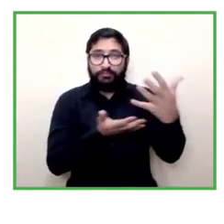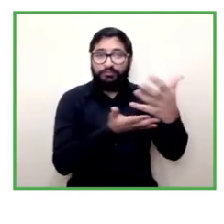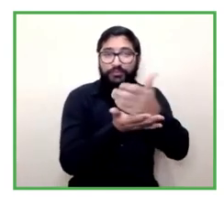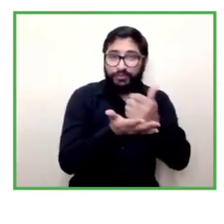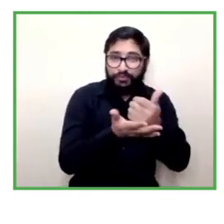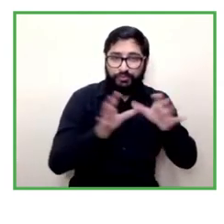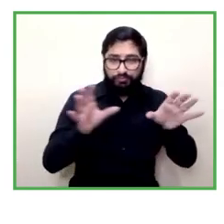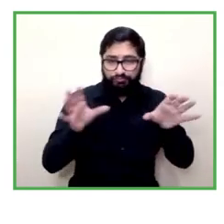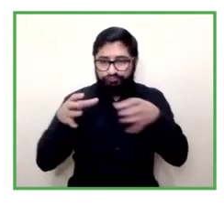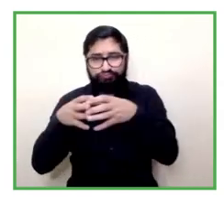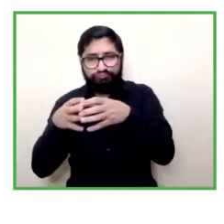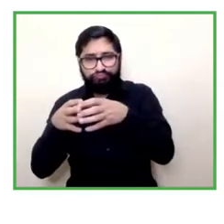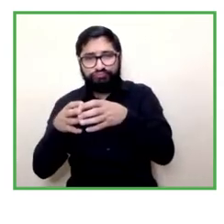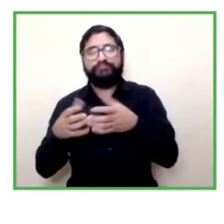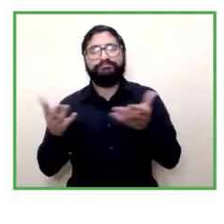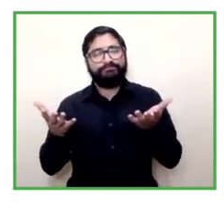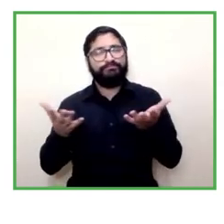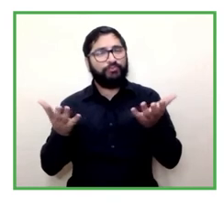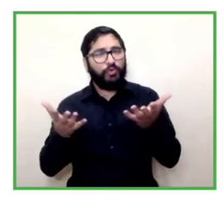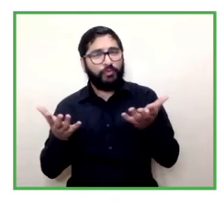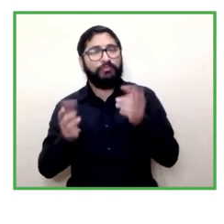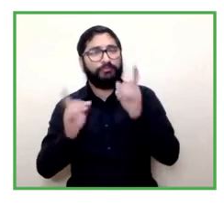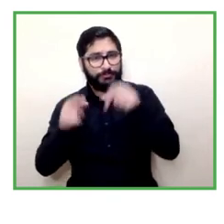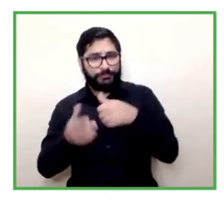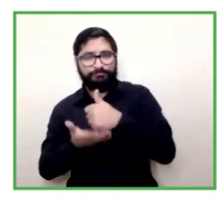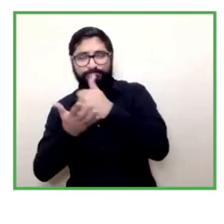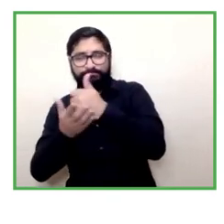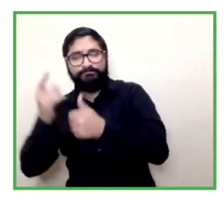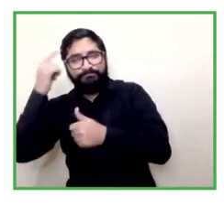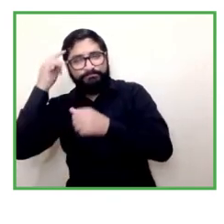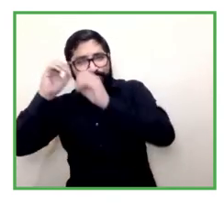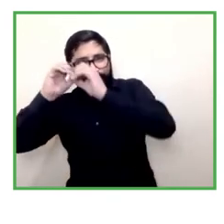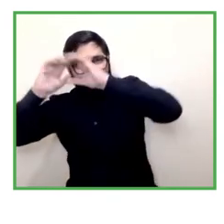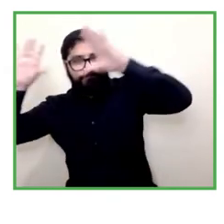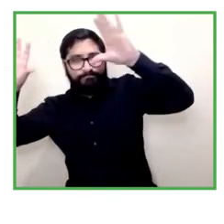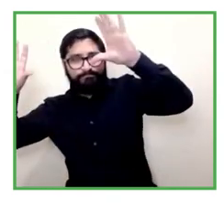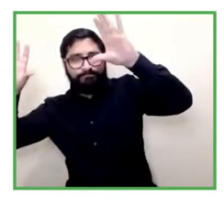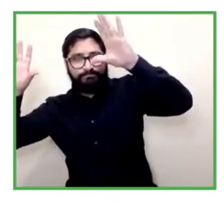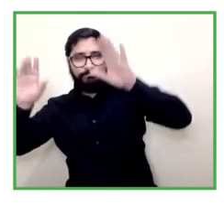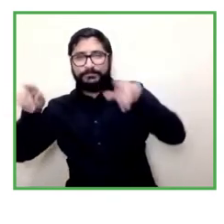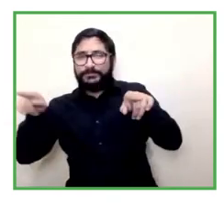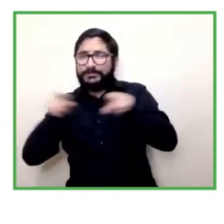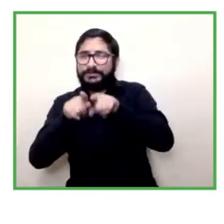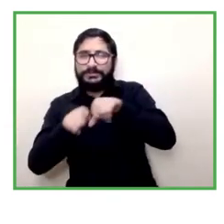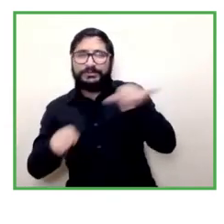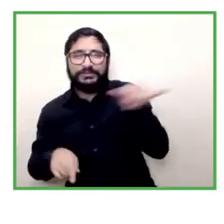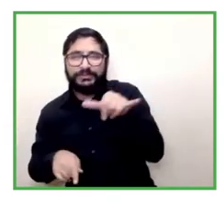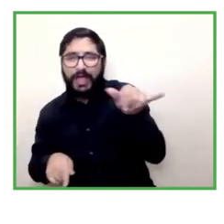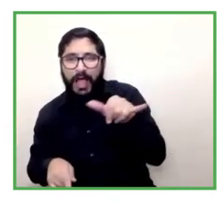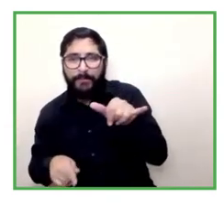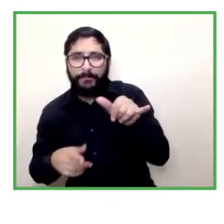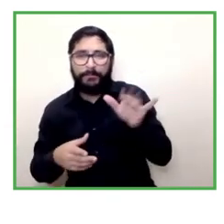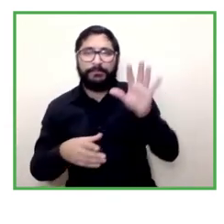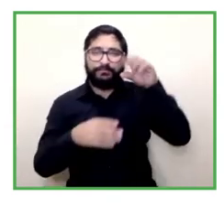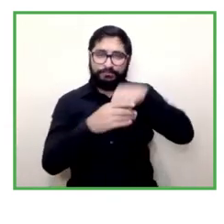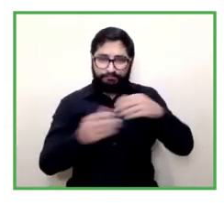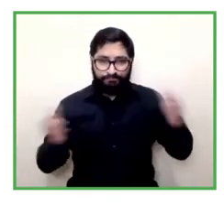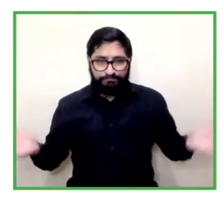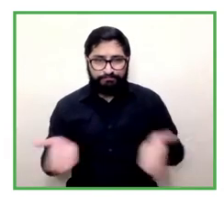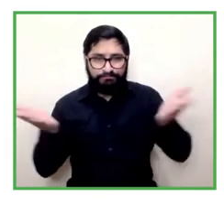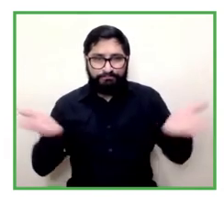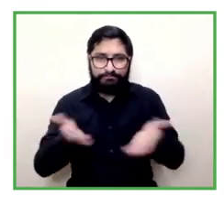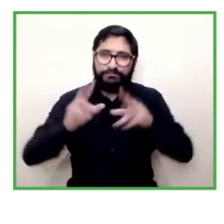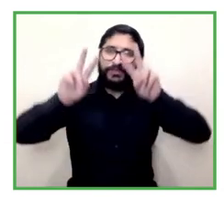cooperative organization thinking from the same perspective regarding the